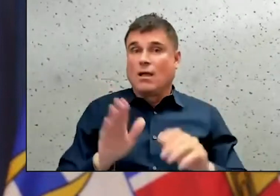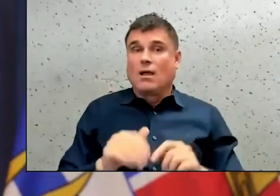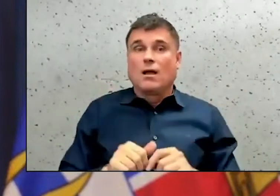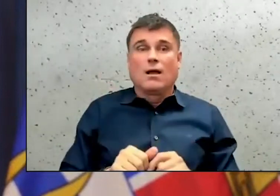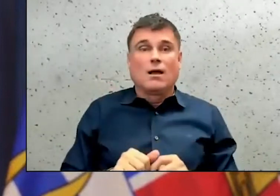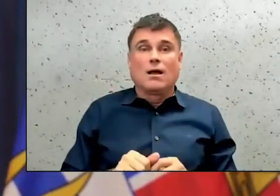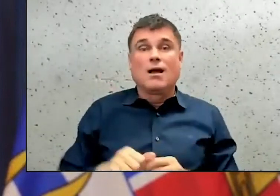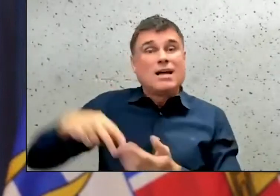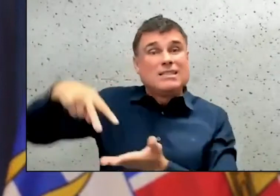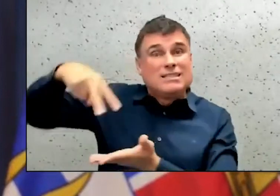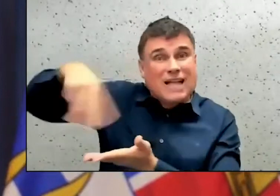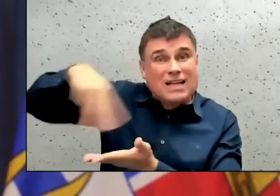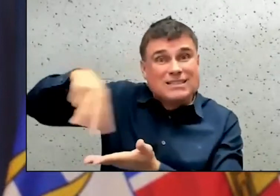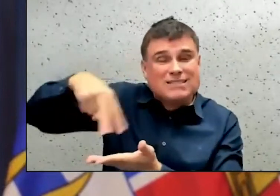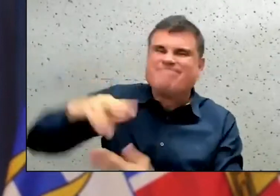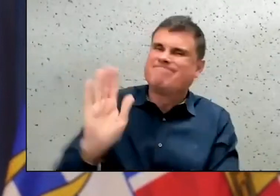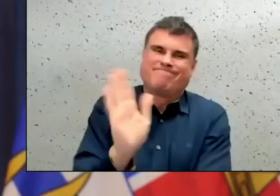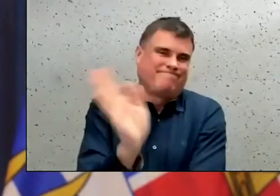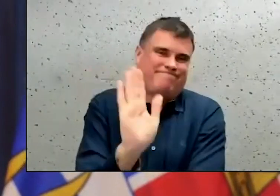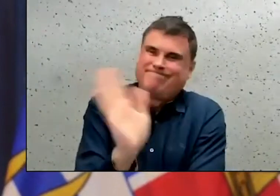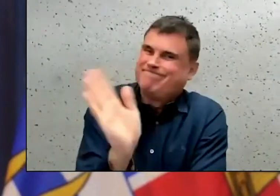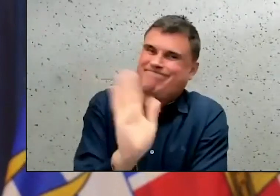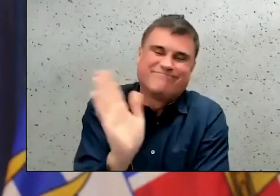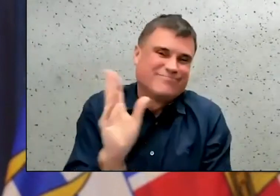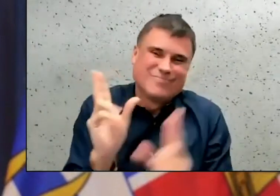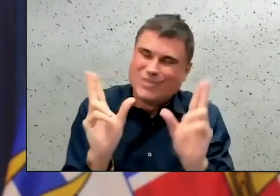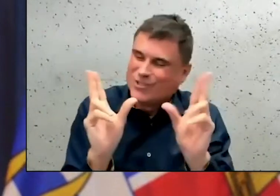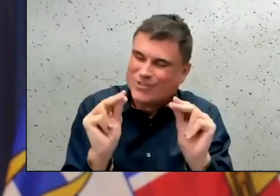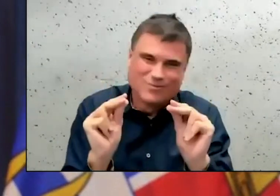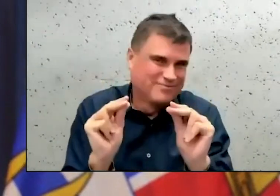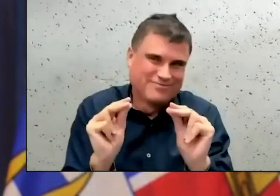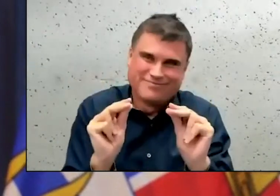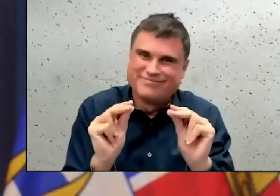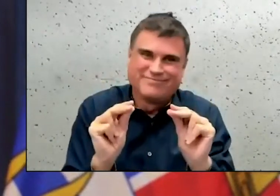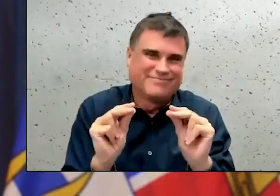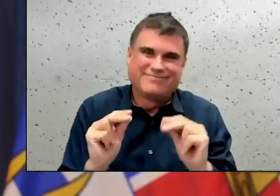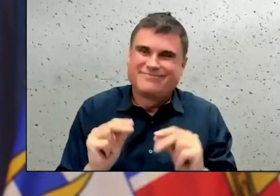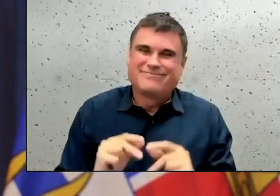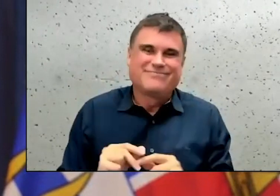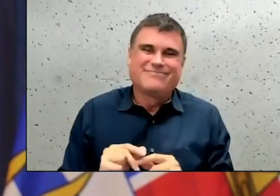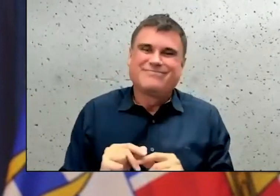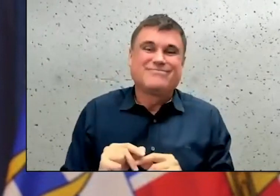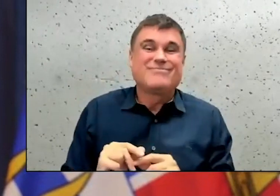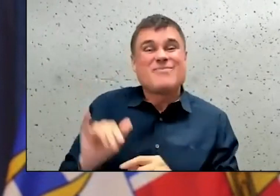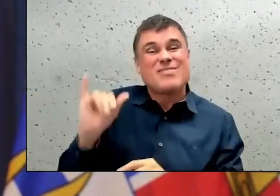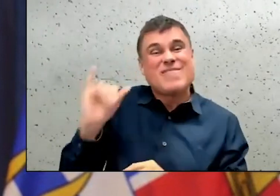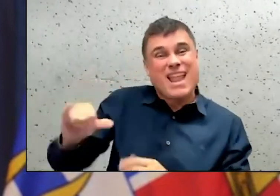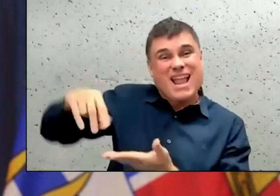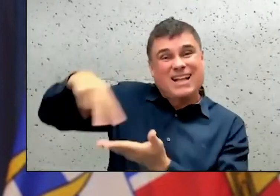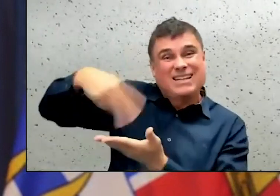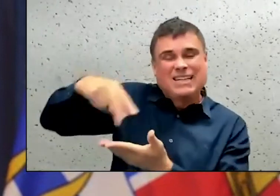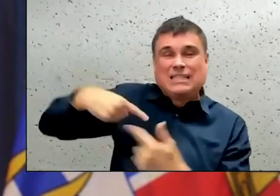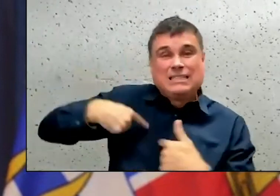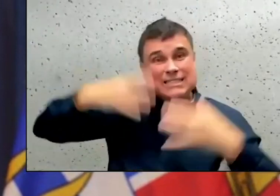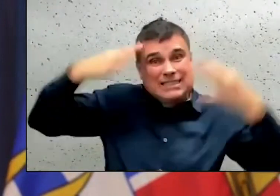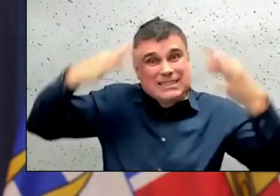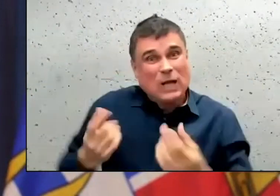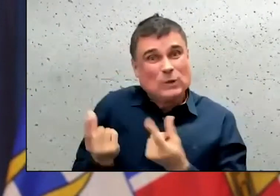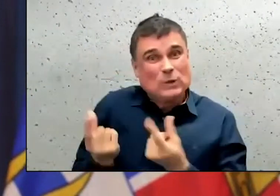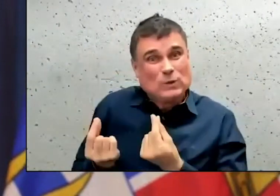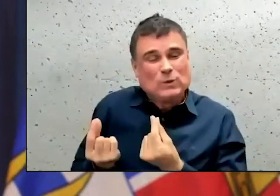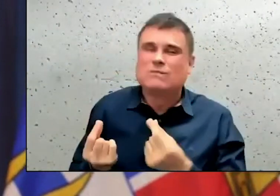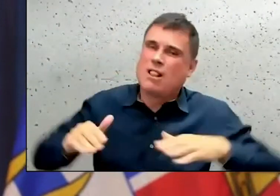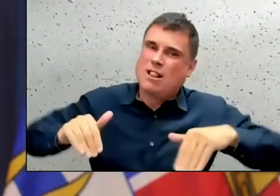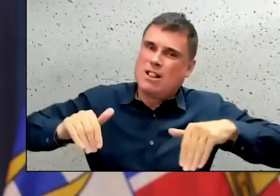yeah, so other settings that we are not yet at the point where we think we can